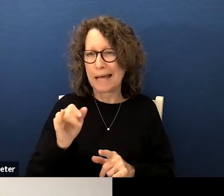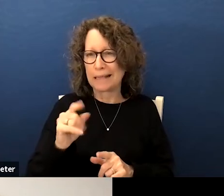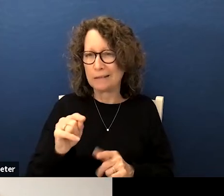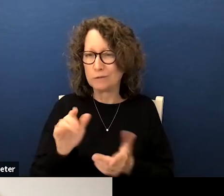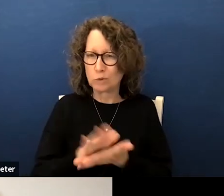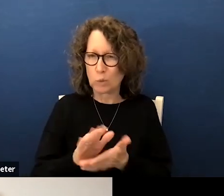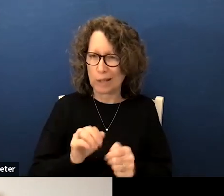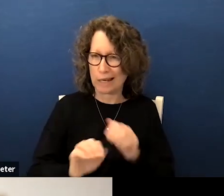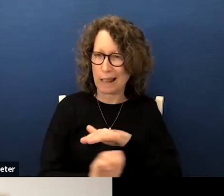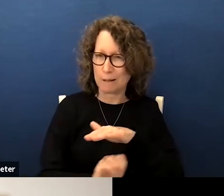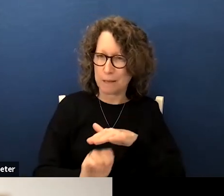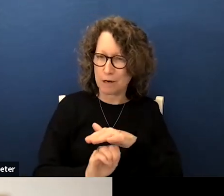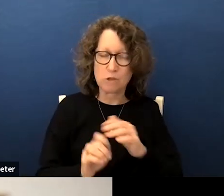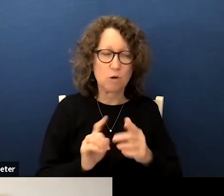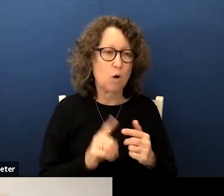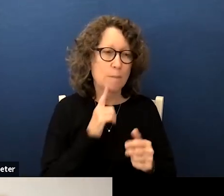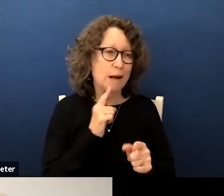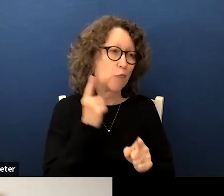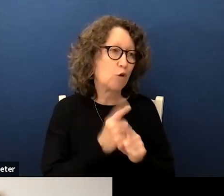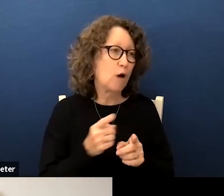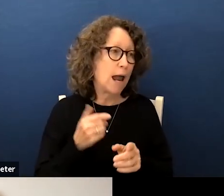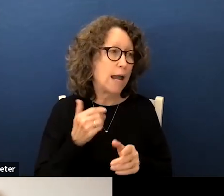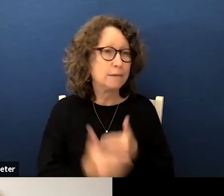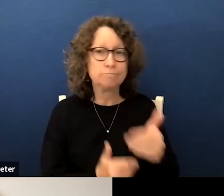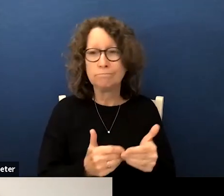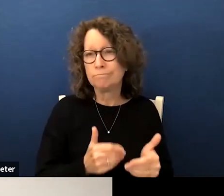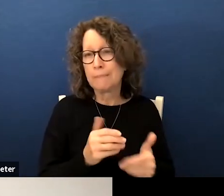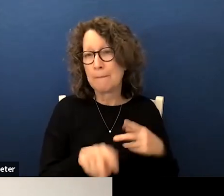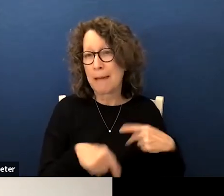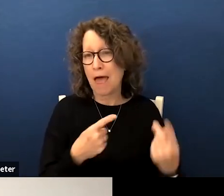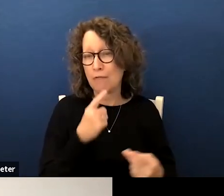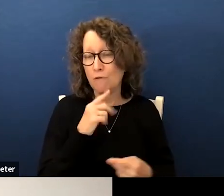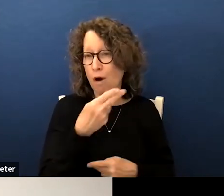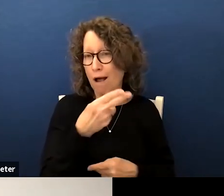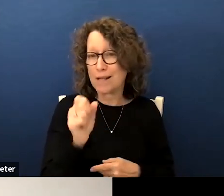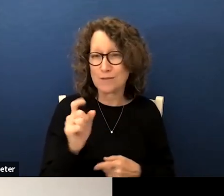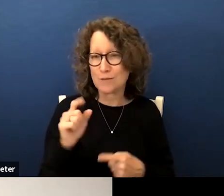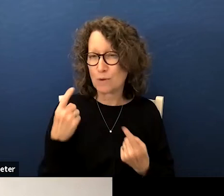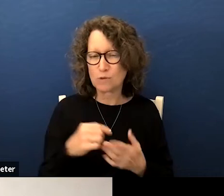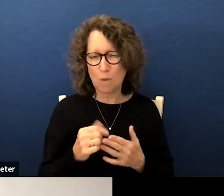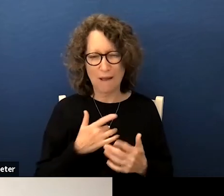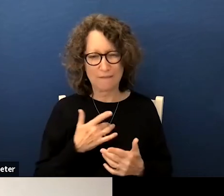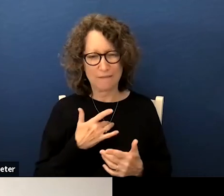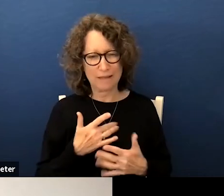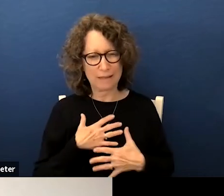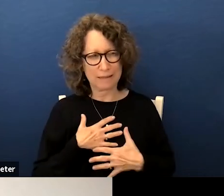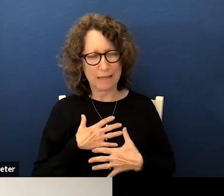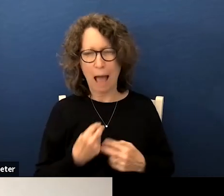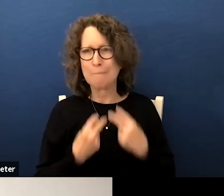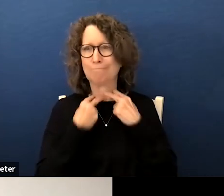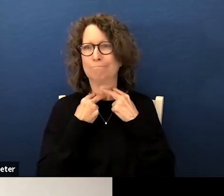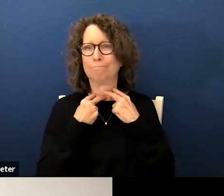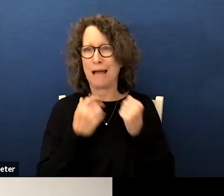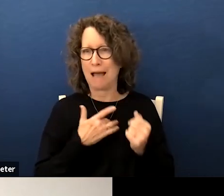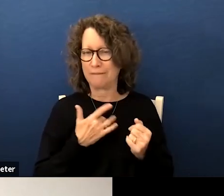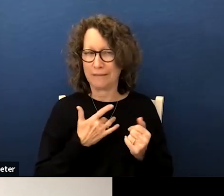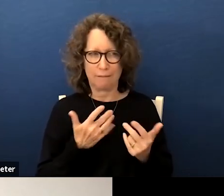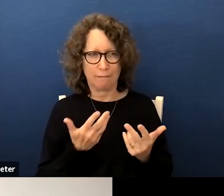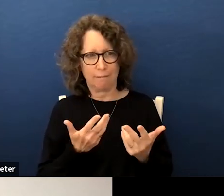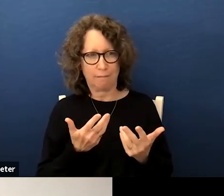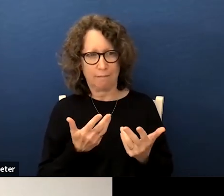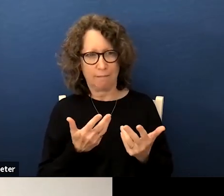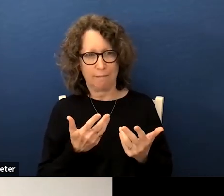or have been on the right path uh for secondary so i feel this i'm caught because i feel um